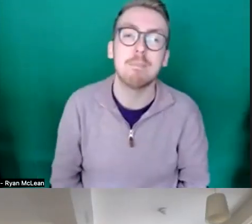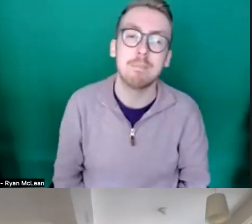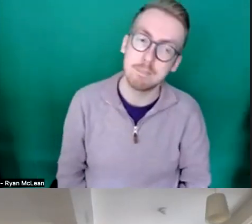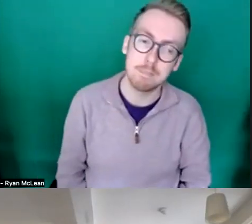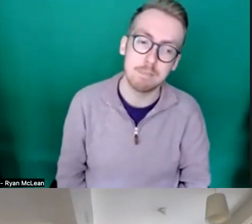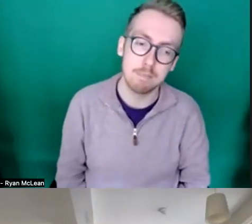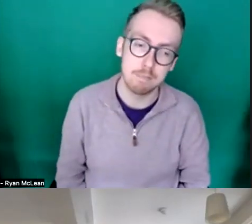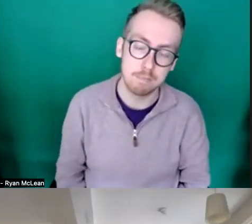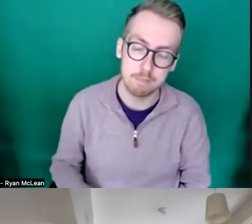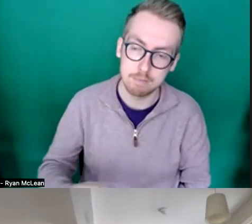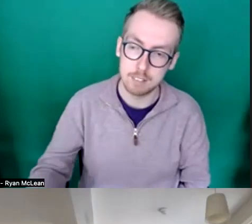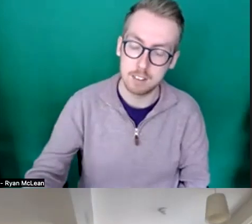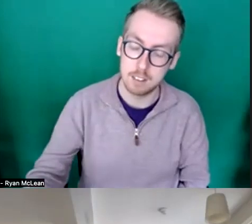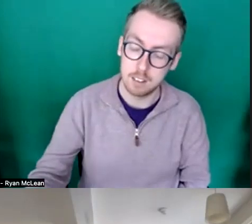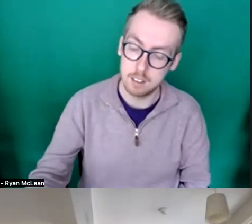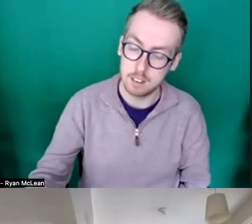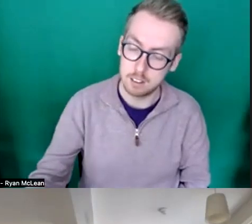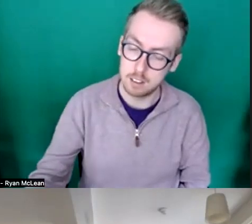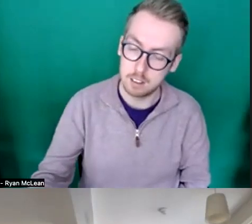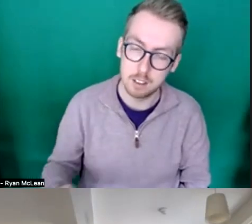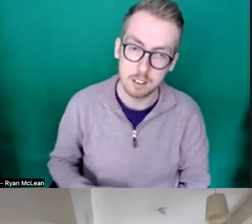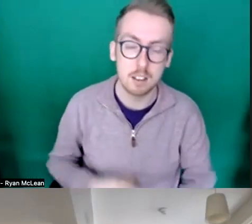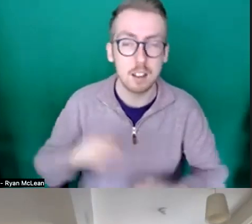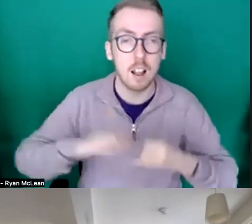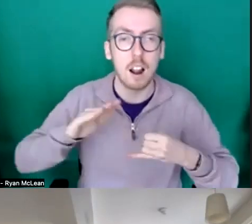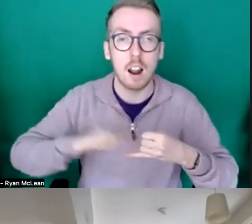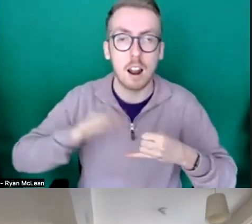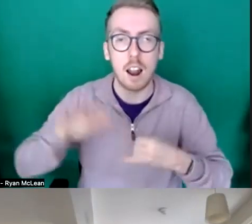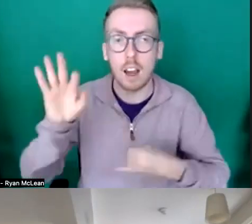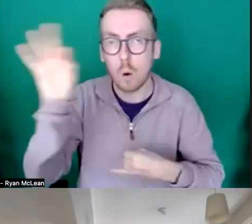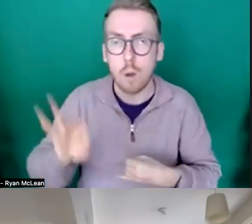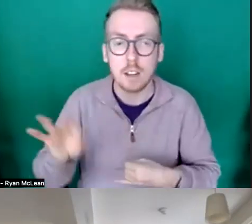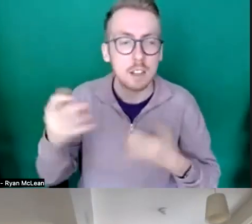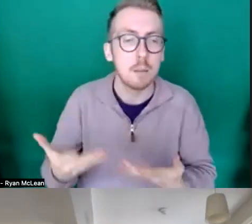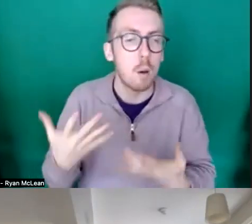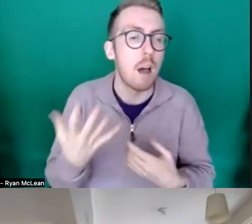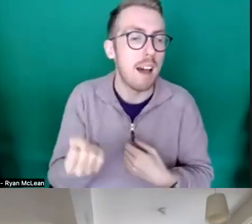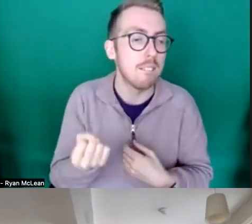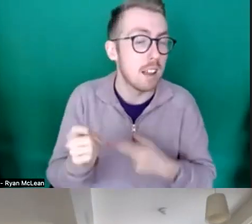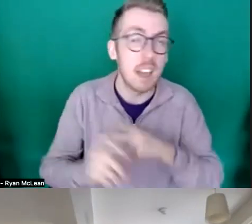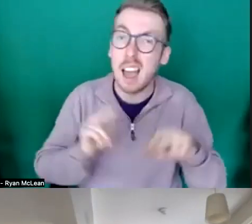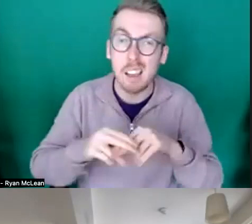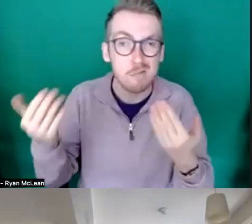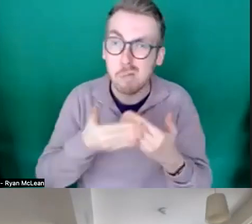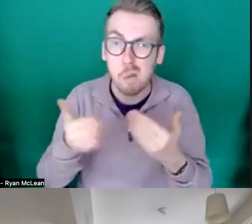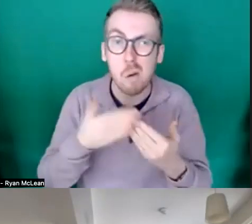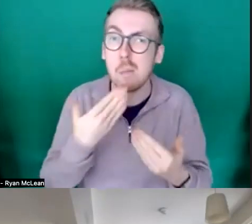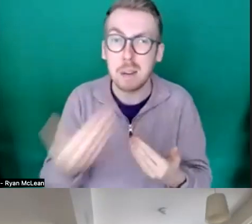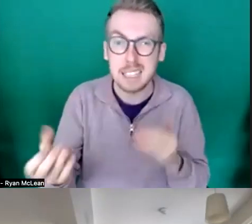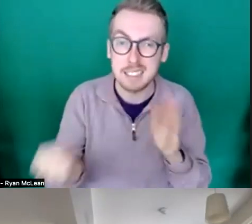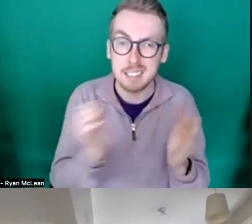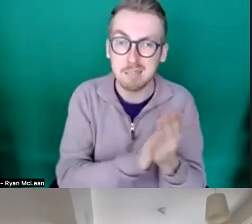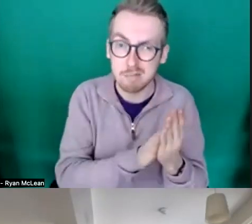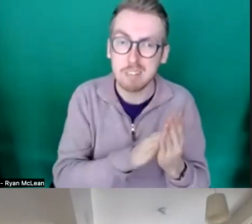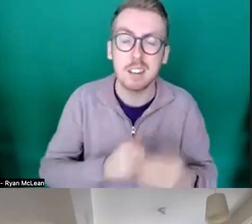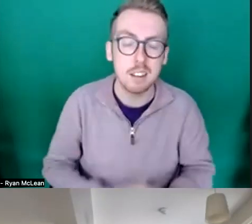uh and then i think we've got kind of last question here in the q a at the moment and if anyone else has anything that want to ask then do type that